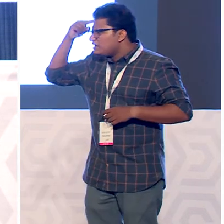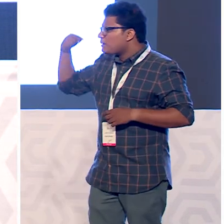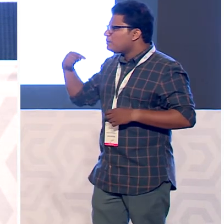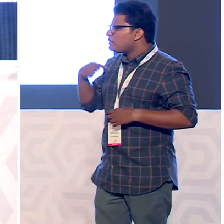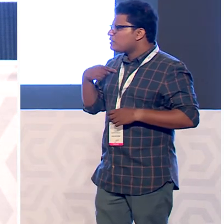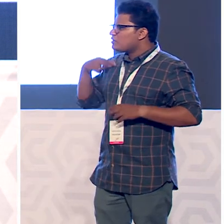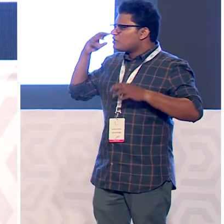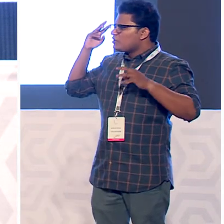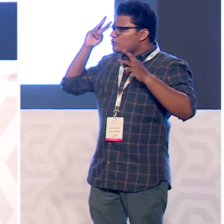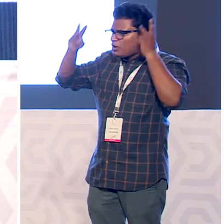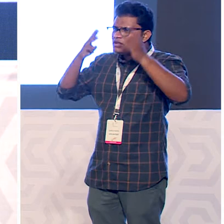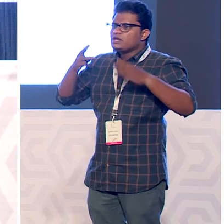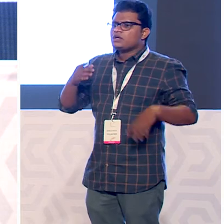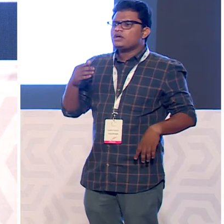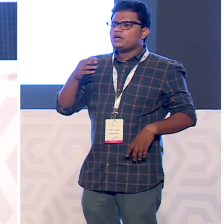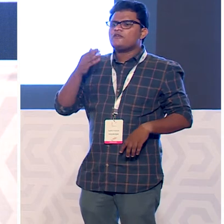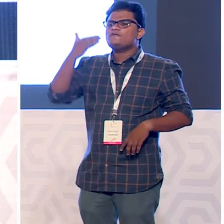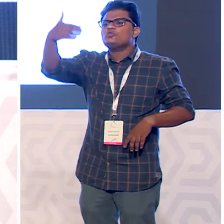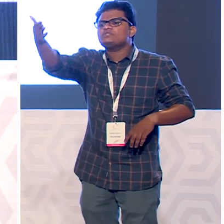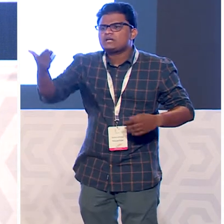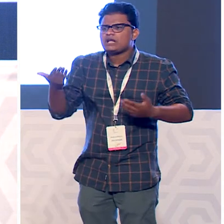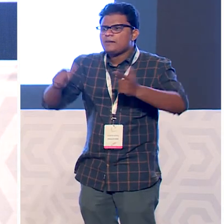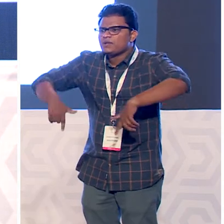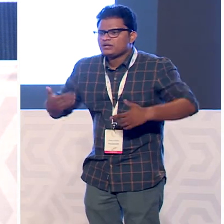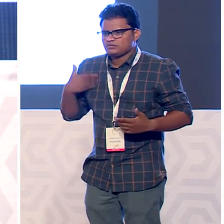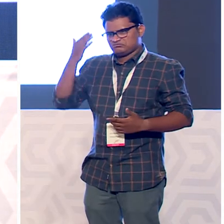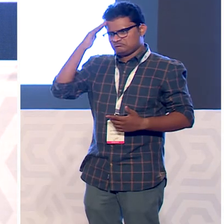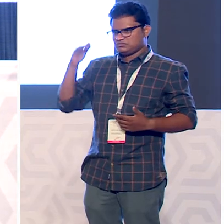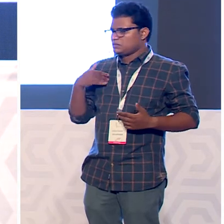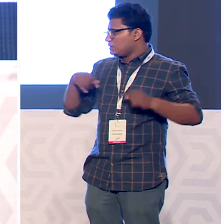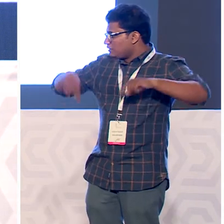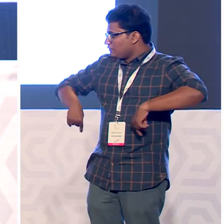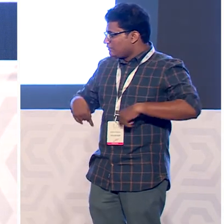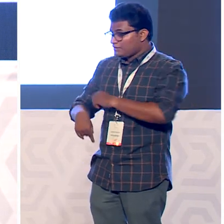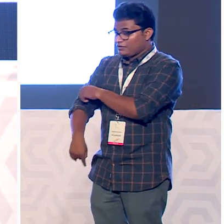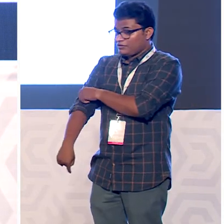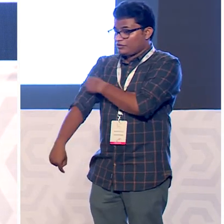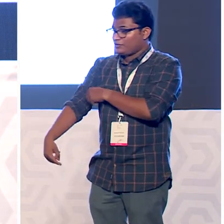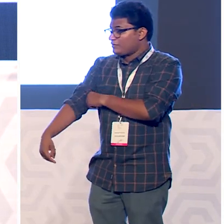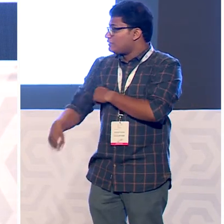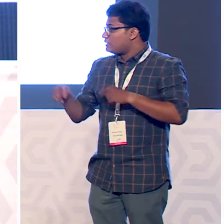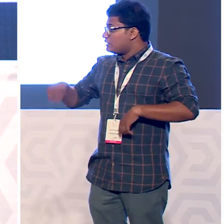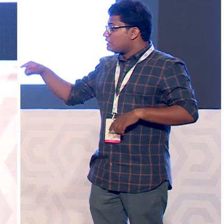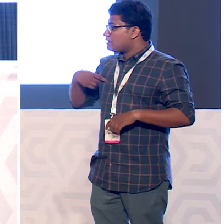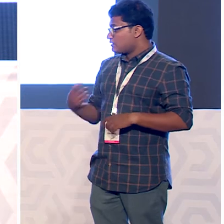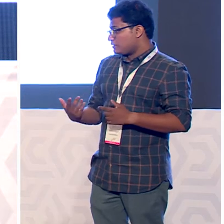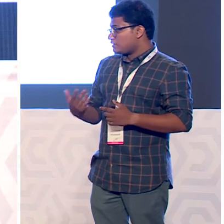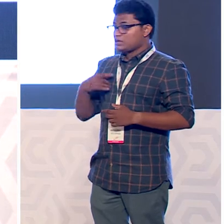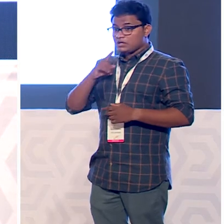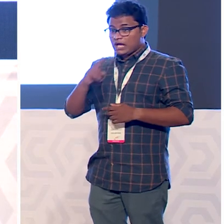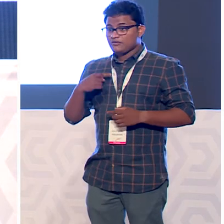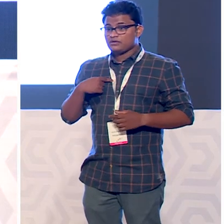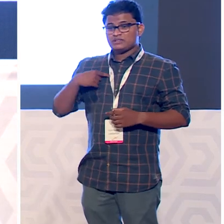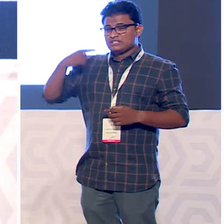happening in the future i decided to take charge of my life um i actually went into severe